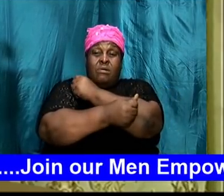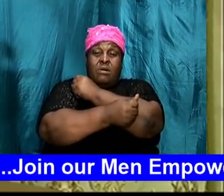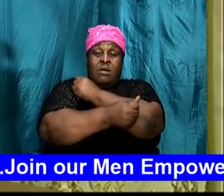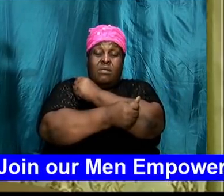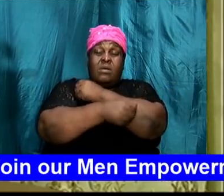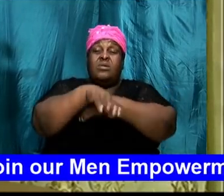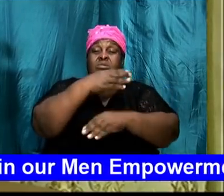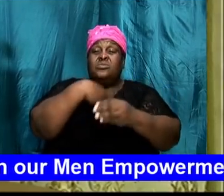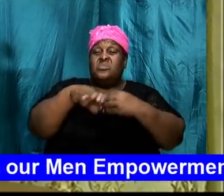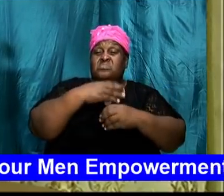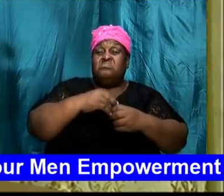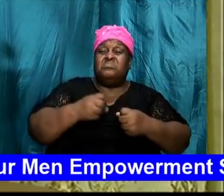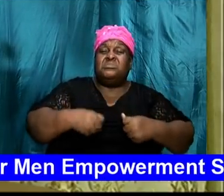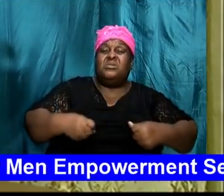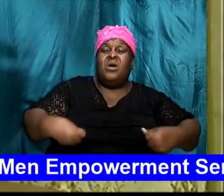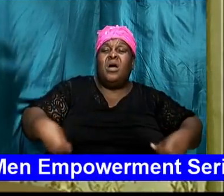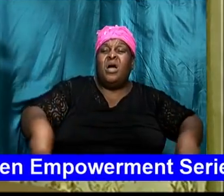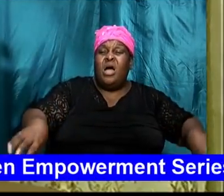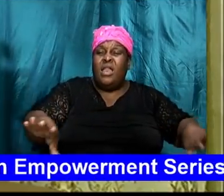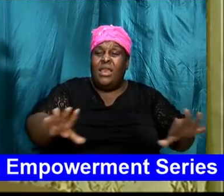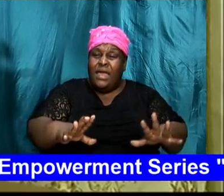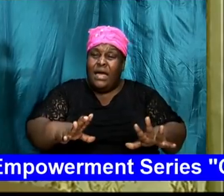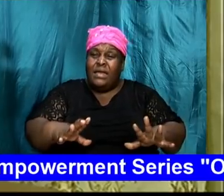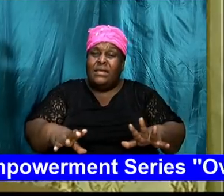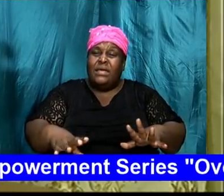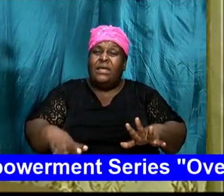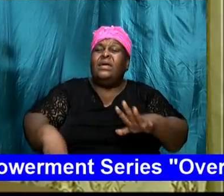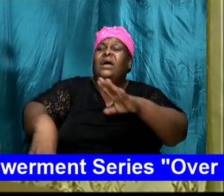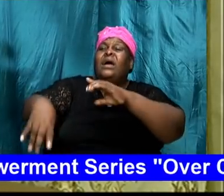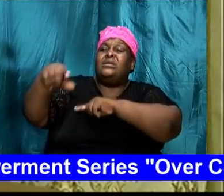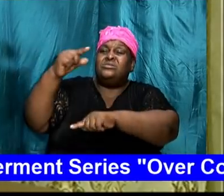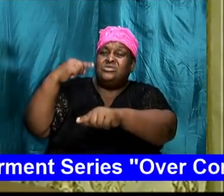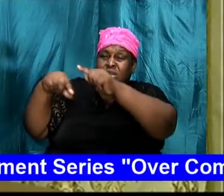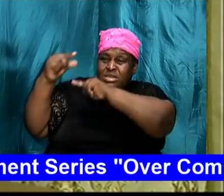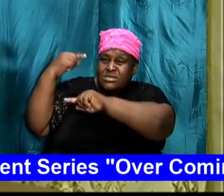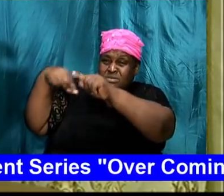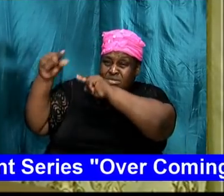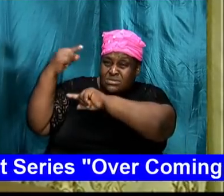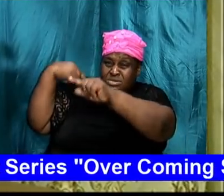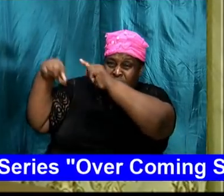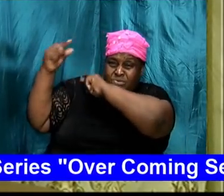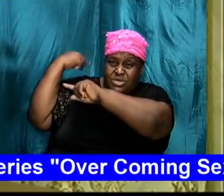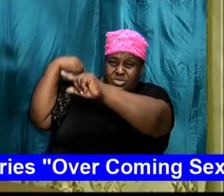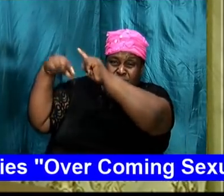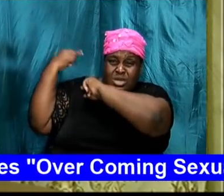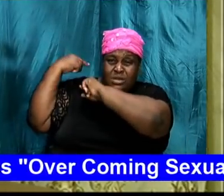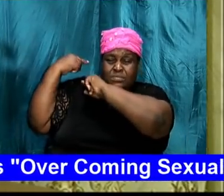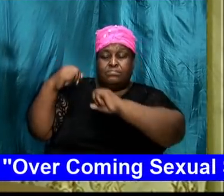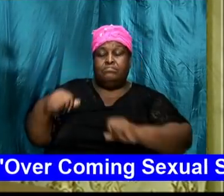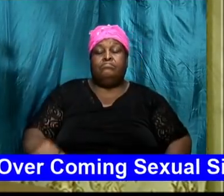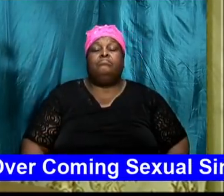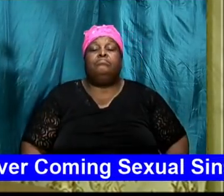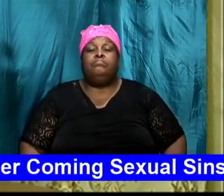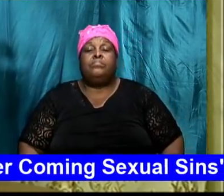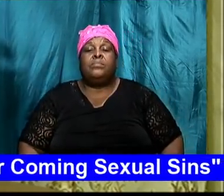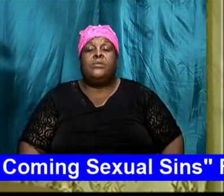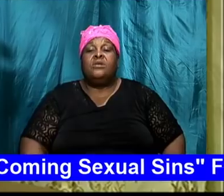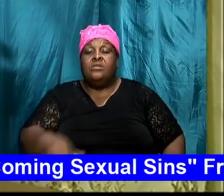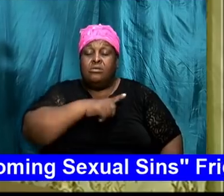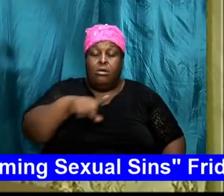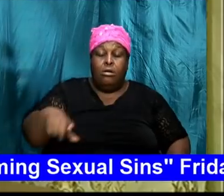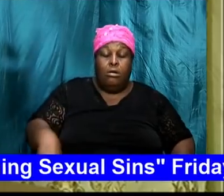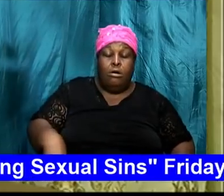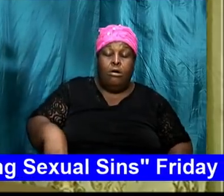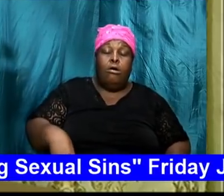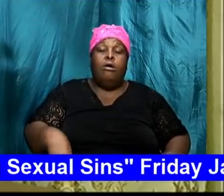descendants. In Genesis 12, 1-4, the Lord did appear to Abraham and He said,